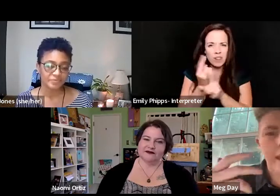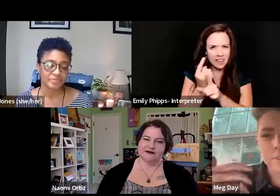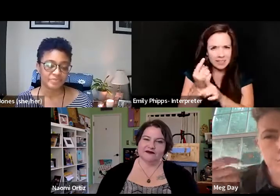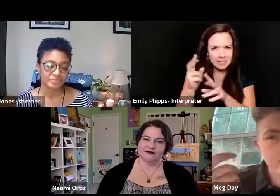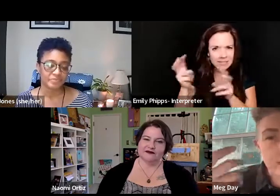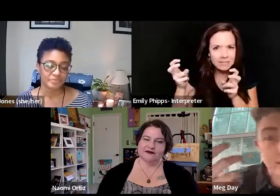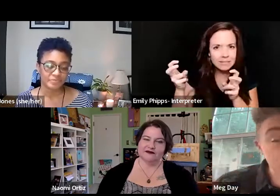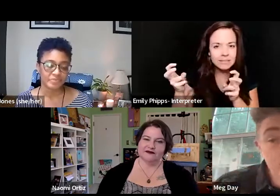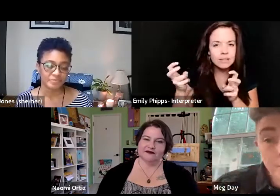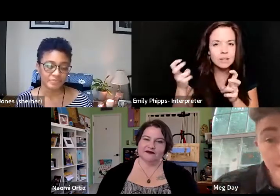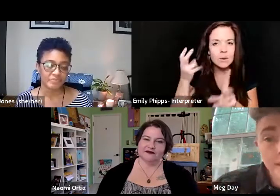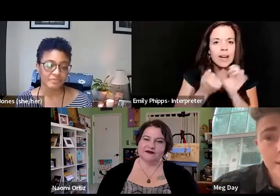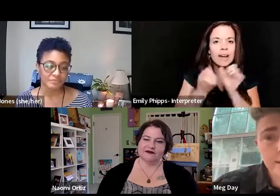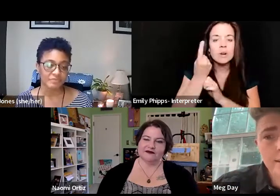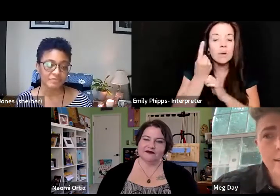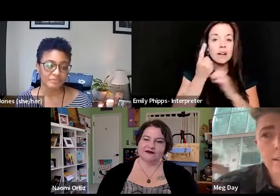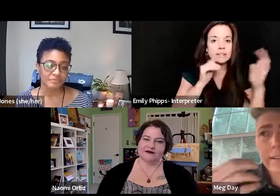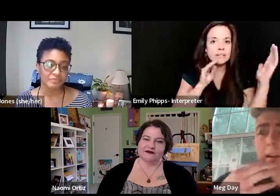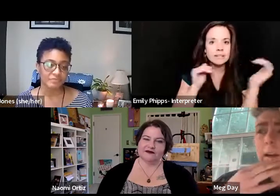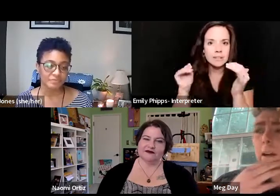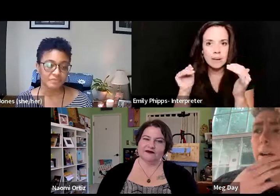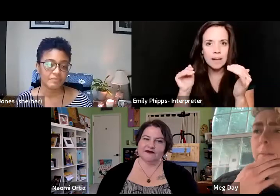When everyone is anticipated.